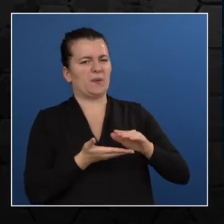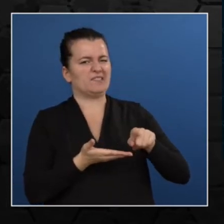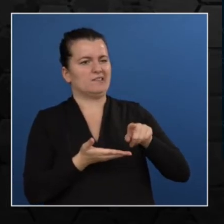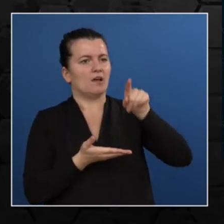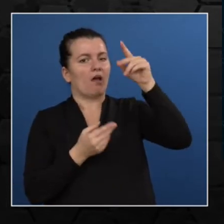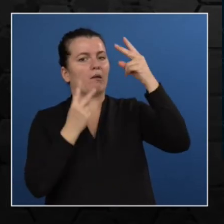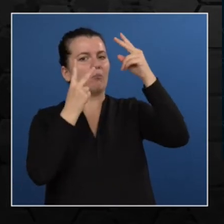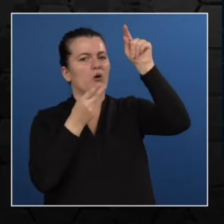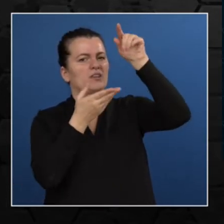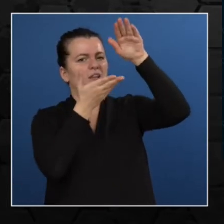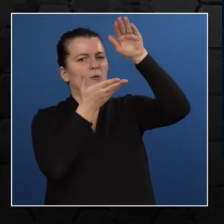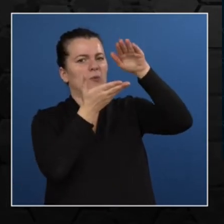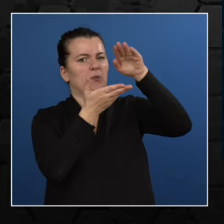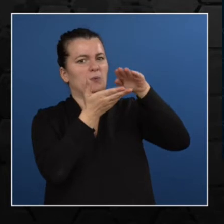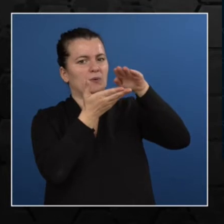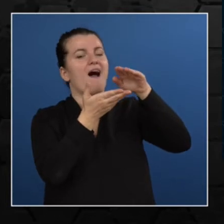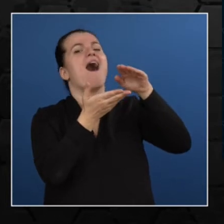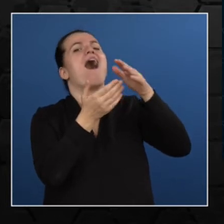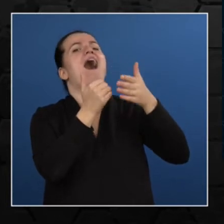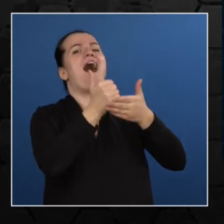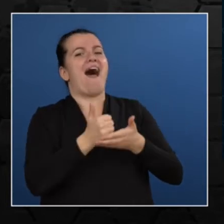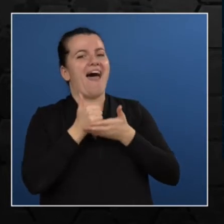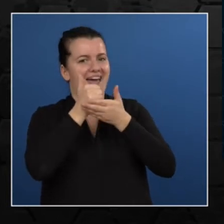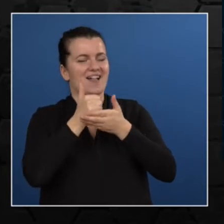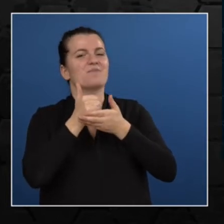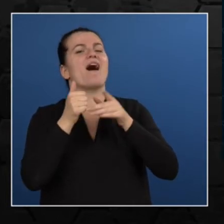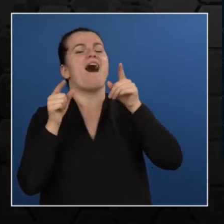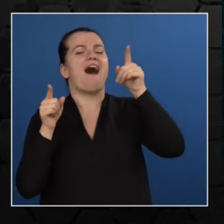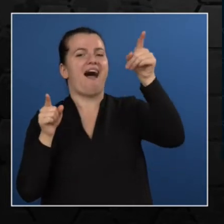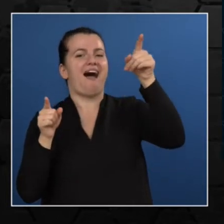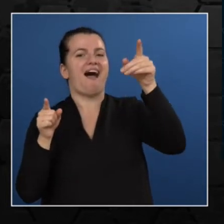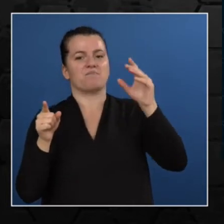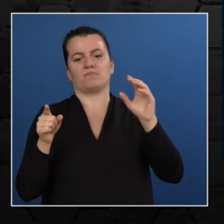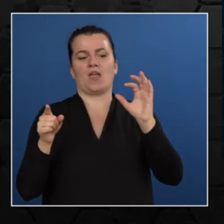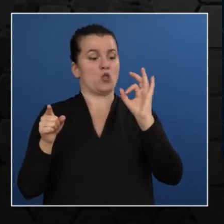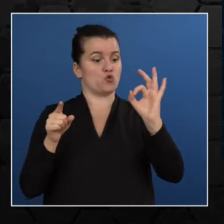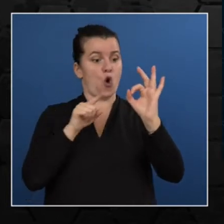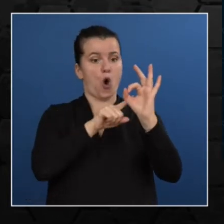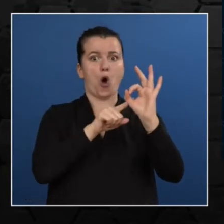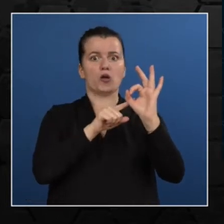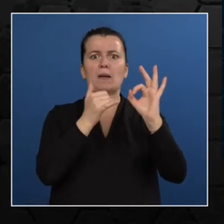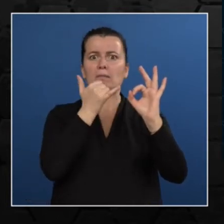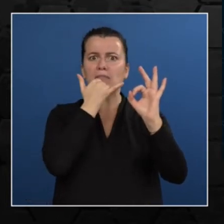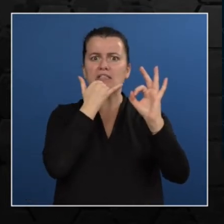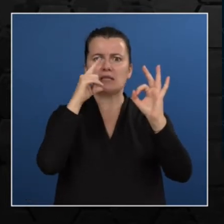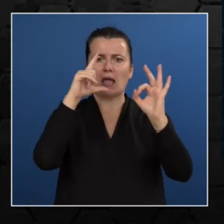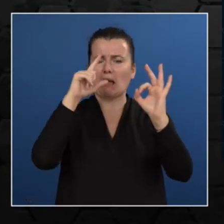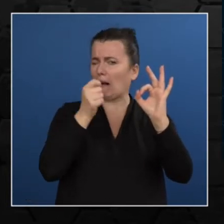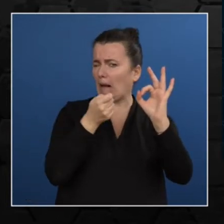by giving the nodes with higher error rates, lower weight values, and vice versa.